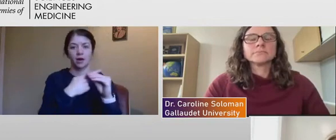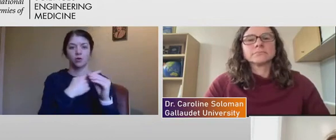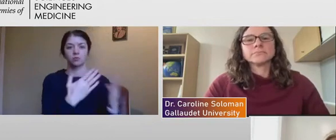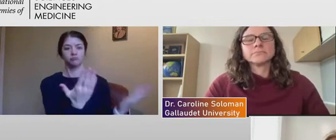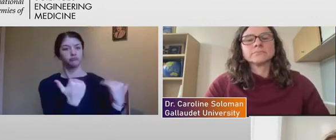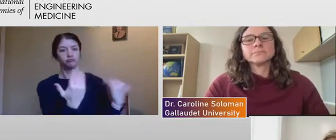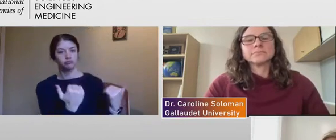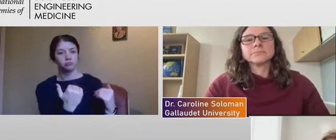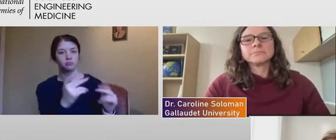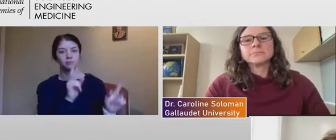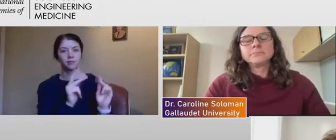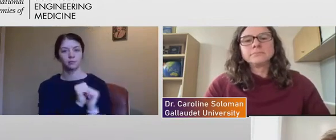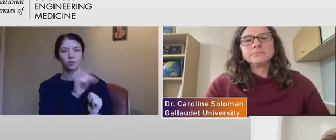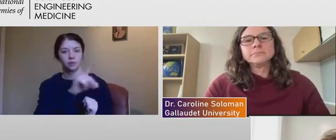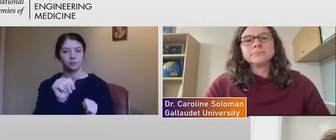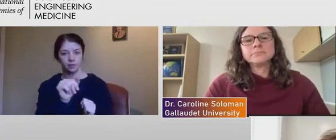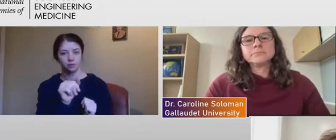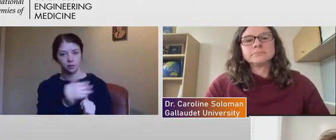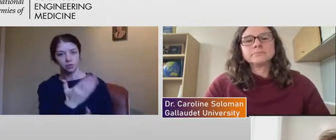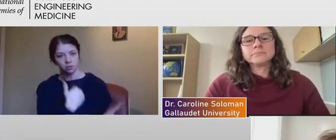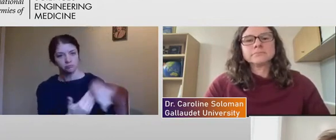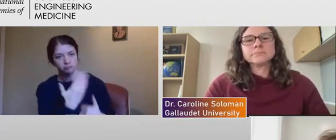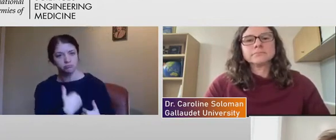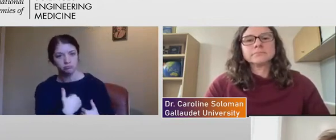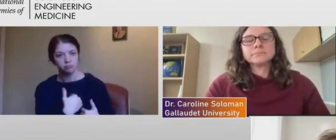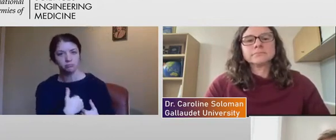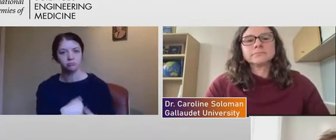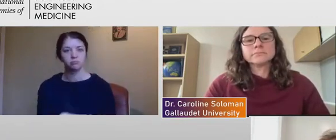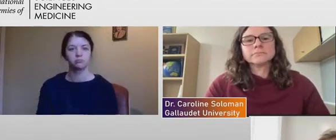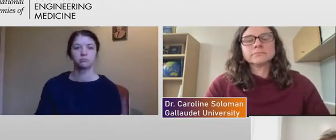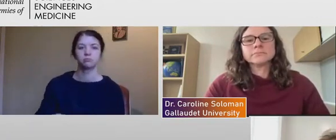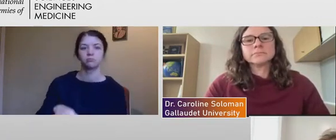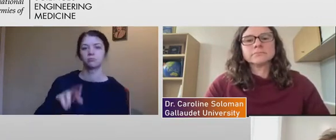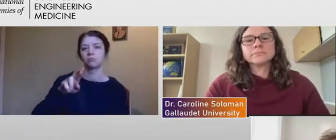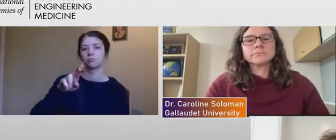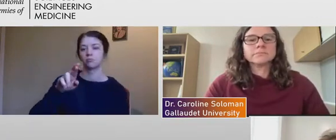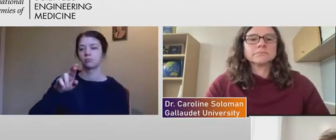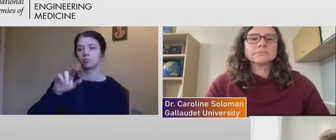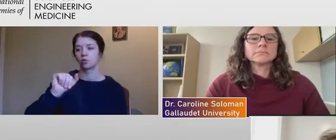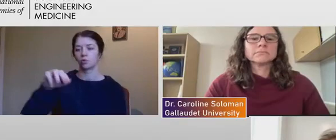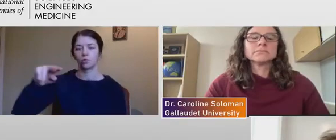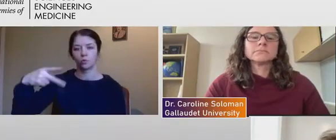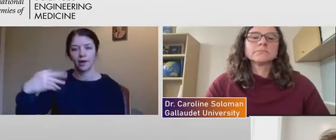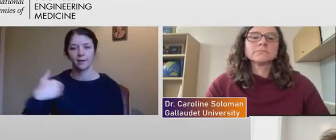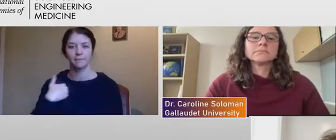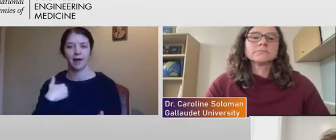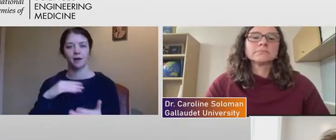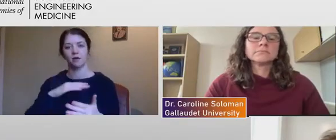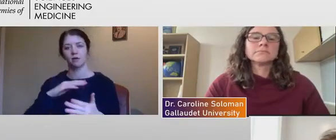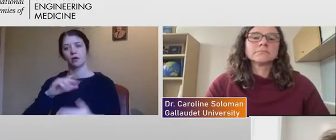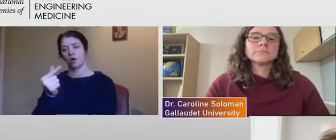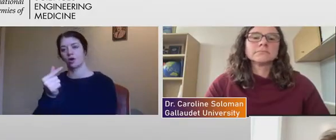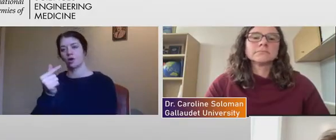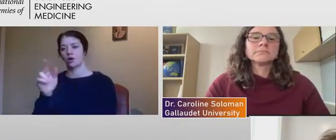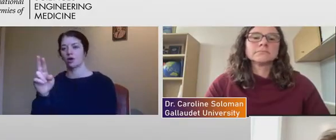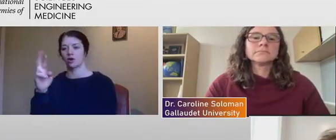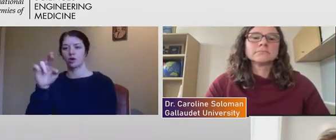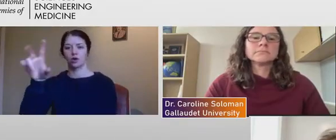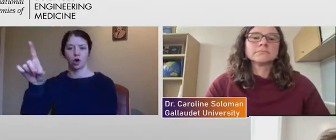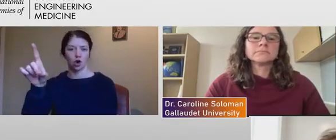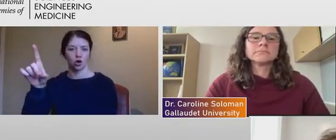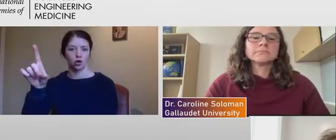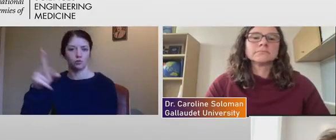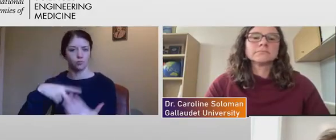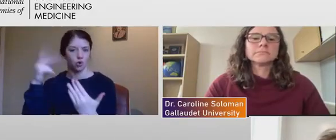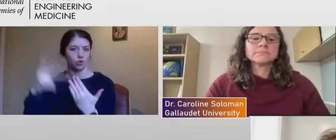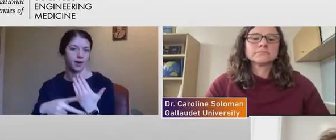disabilities in, uh, Ted Conway ran the, uh, what was called the guard program, general and age related, uh,